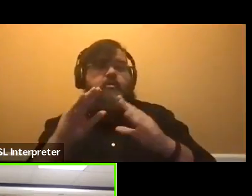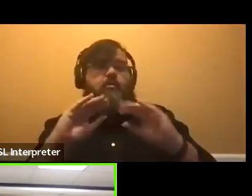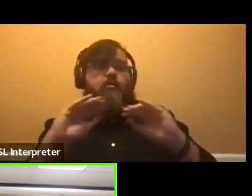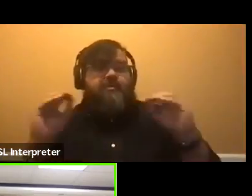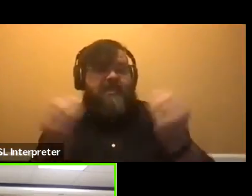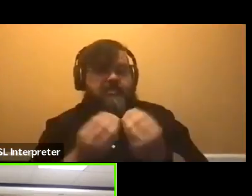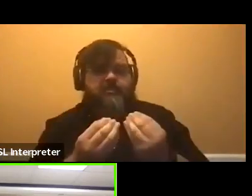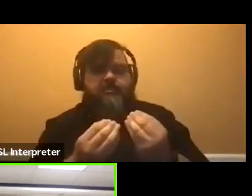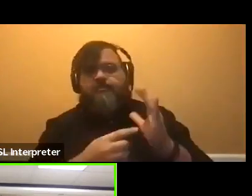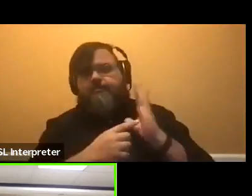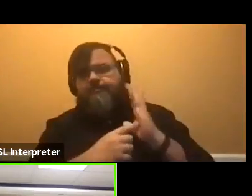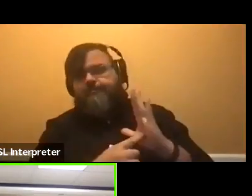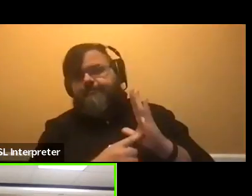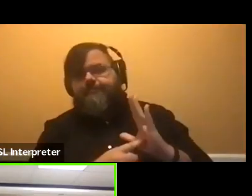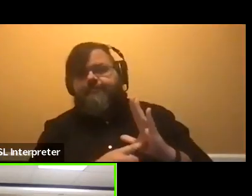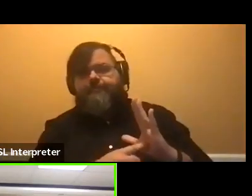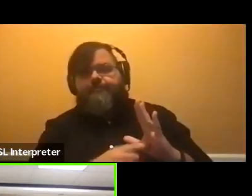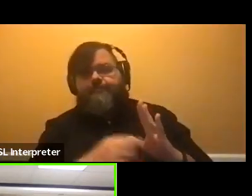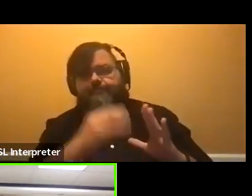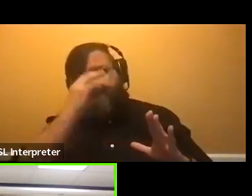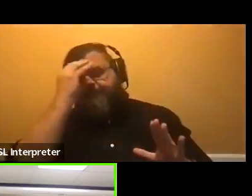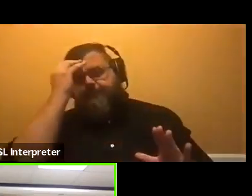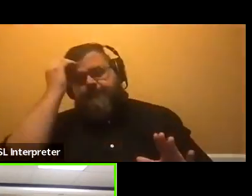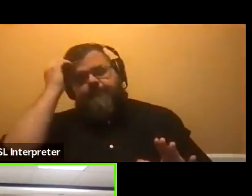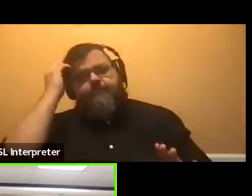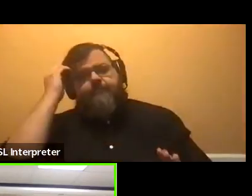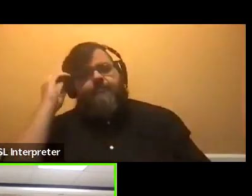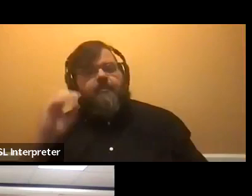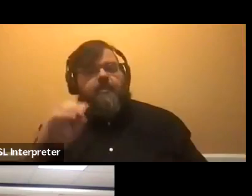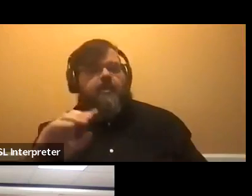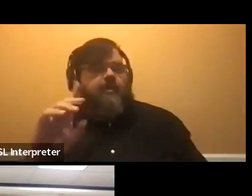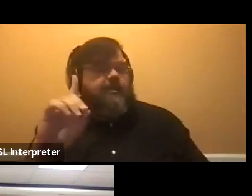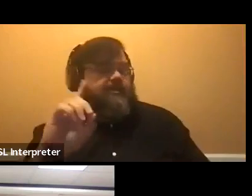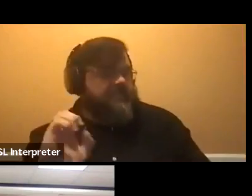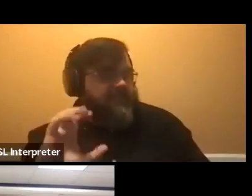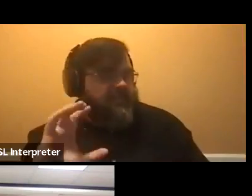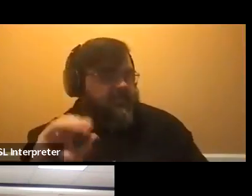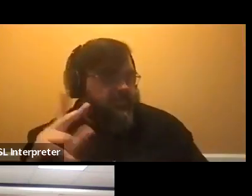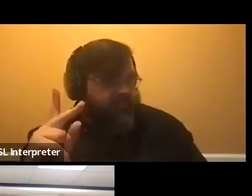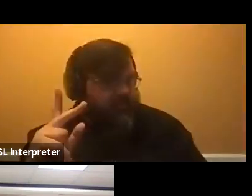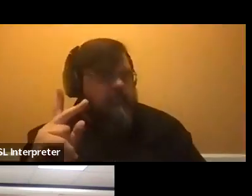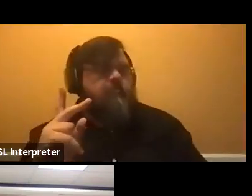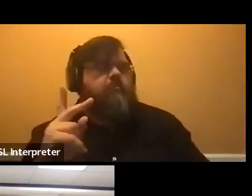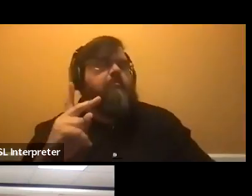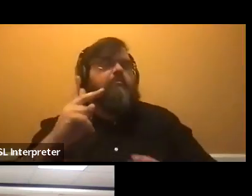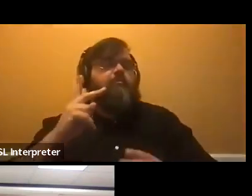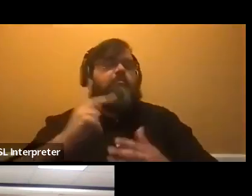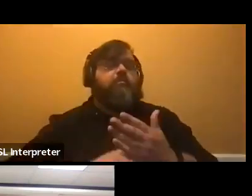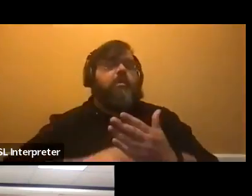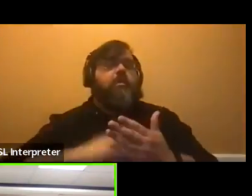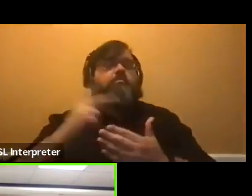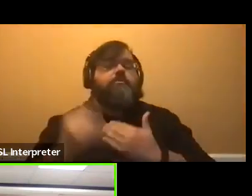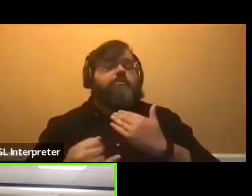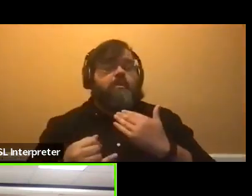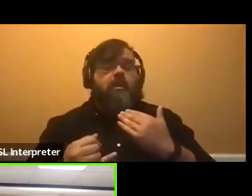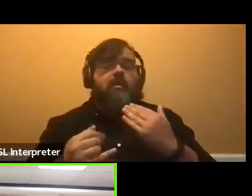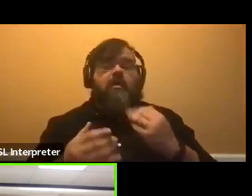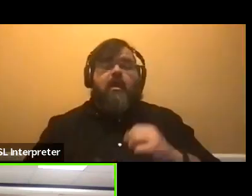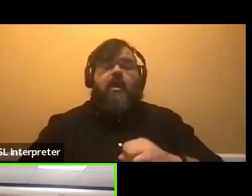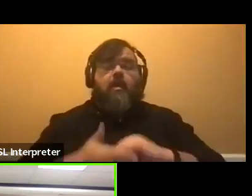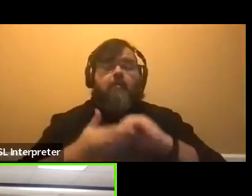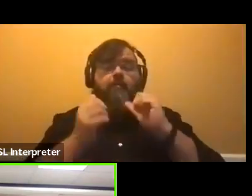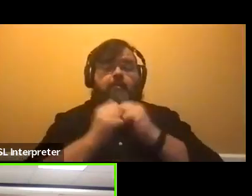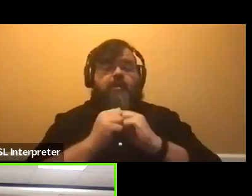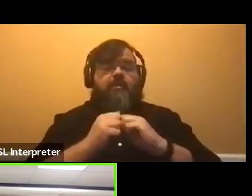like, um, what was it called? A decode project. So basically they, uh, help with education equity.